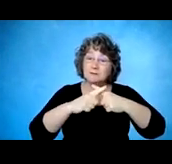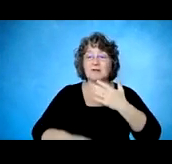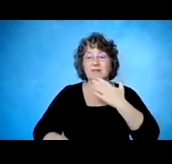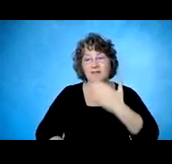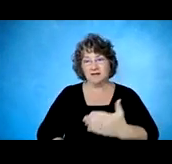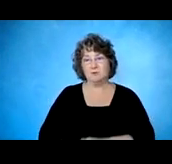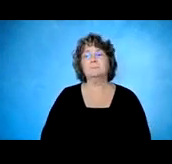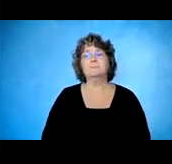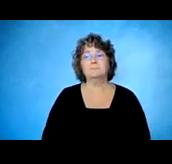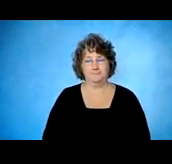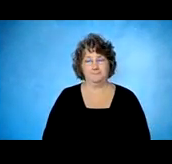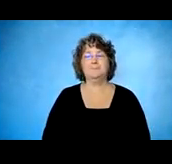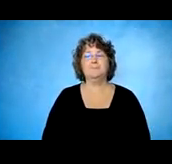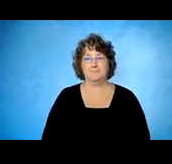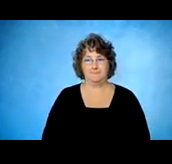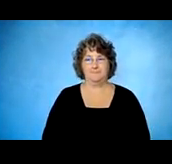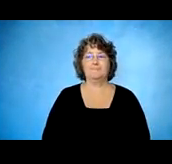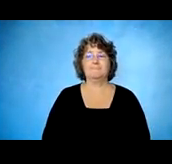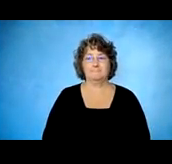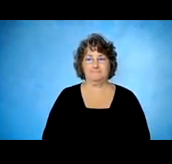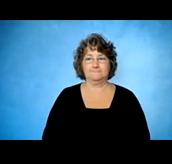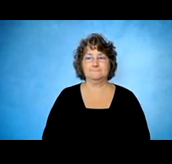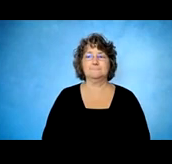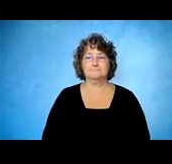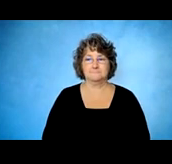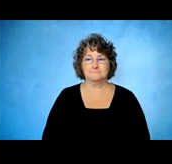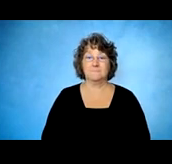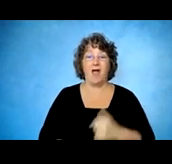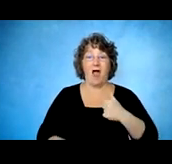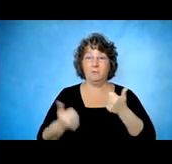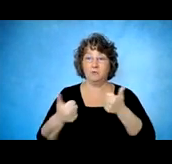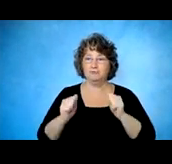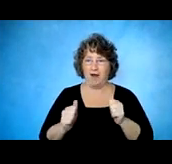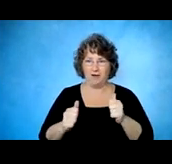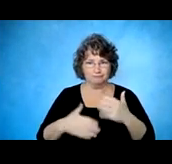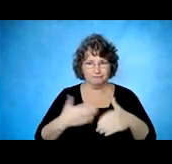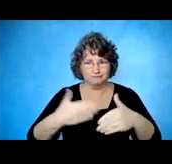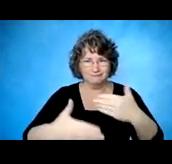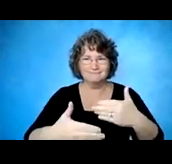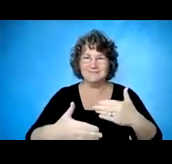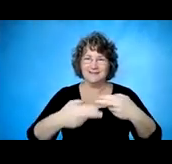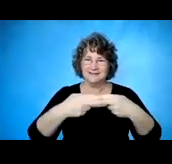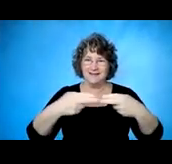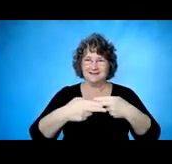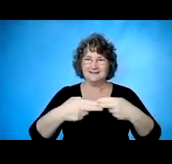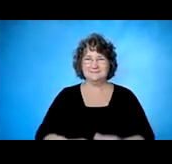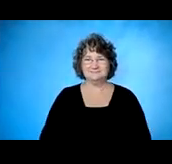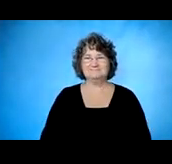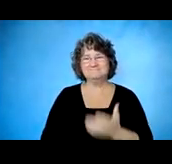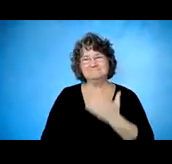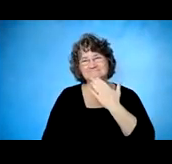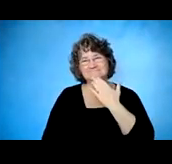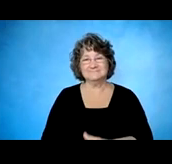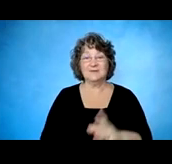Okay. I will move somewhat fast during these opening slides. Thank you. So,